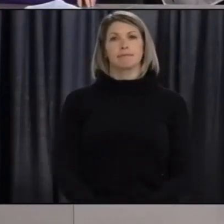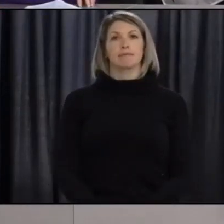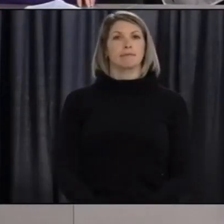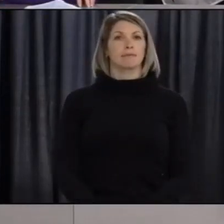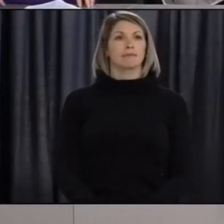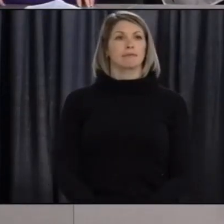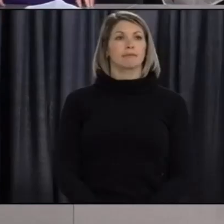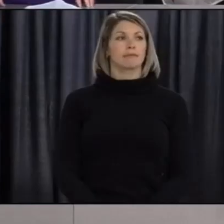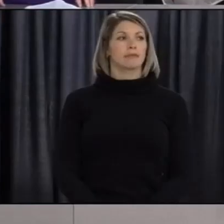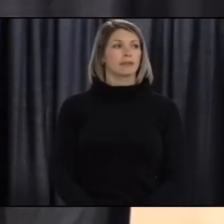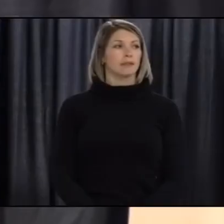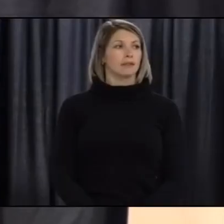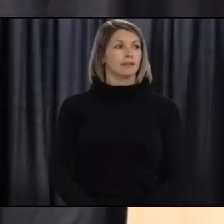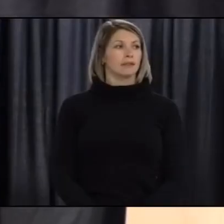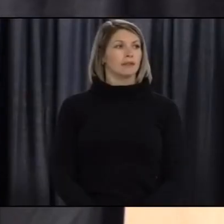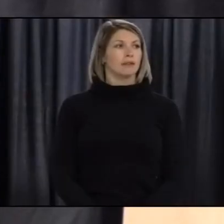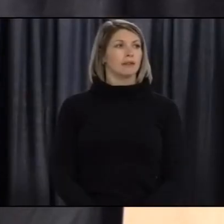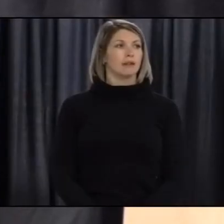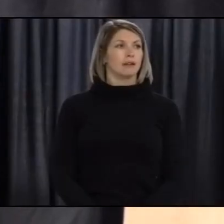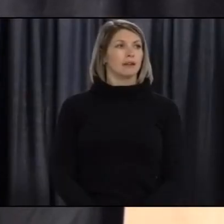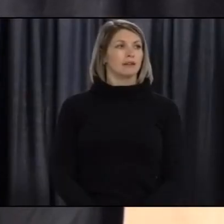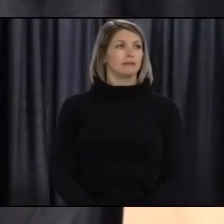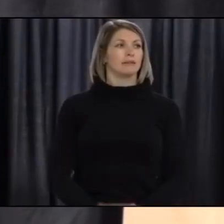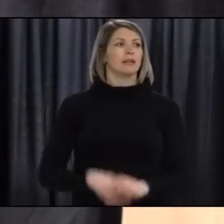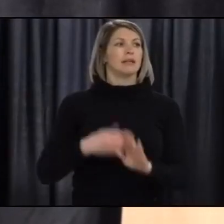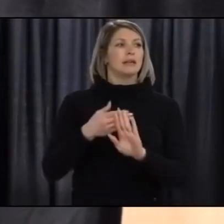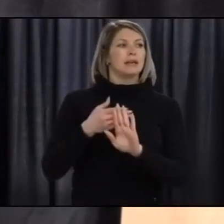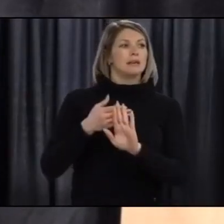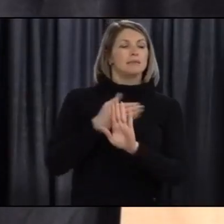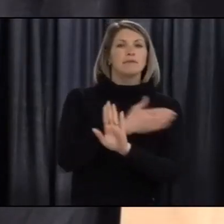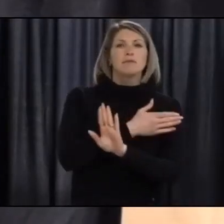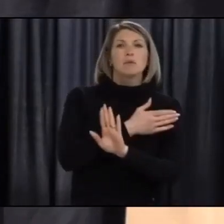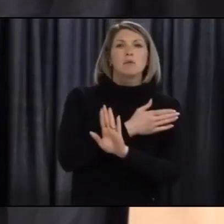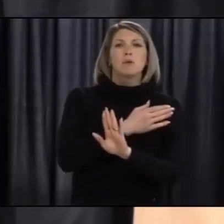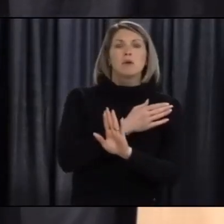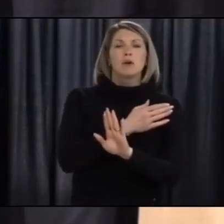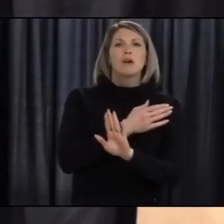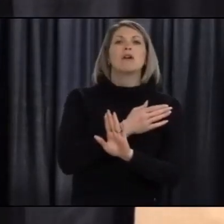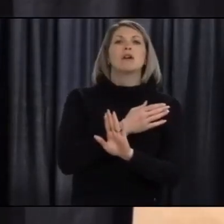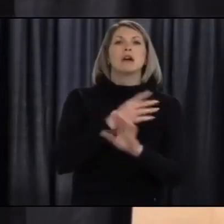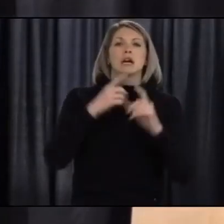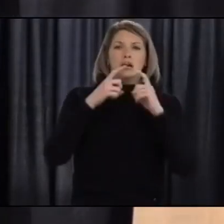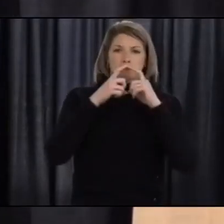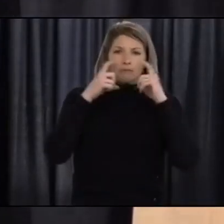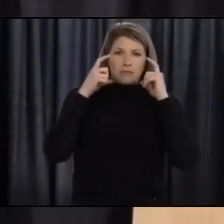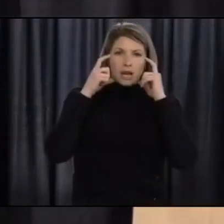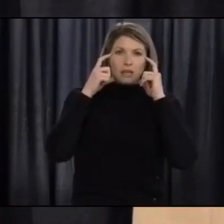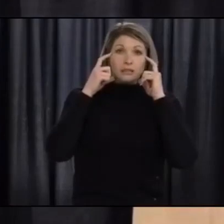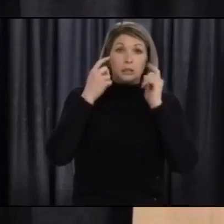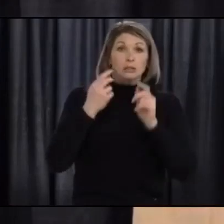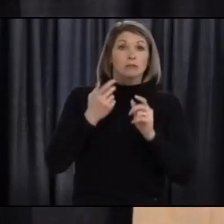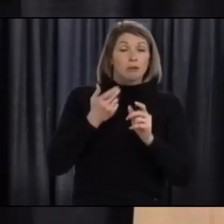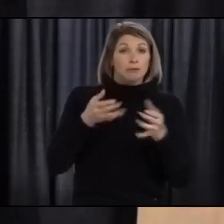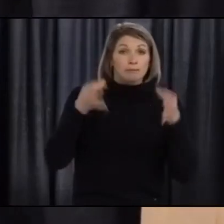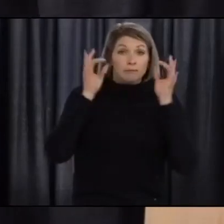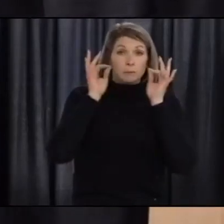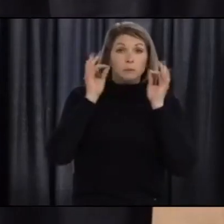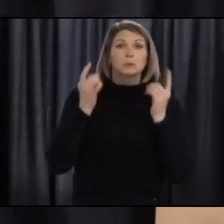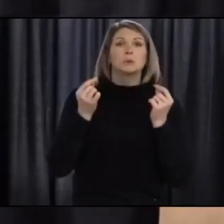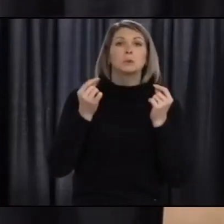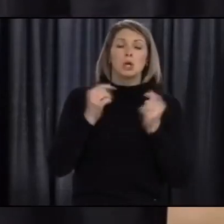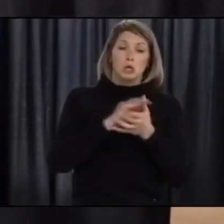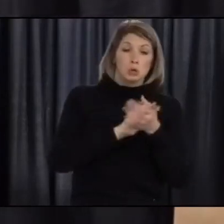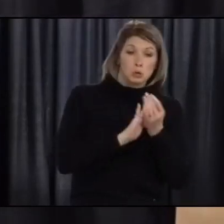So before you put on your cloth mask make sure you clean your hands either with soap and water for 20 seconds